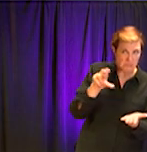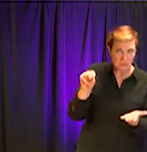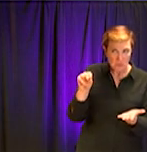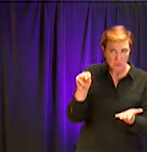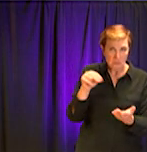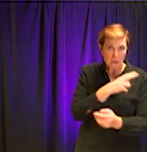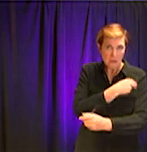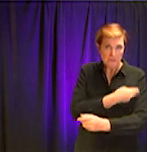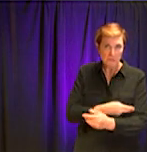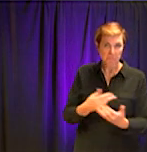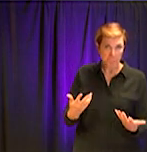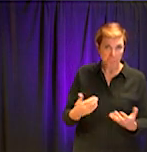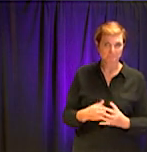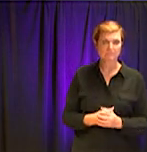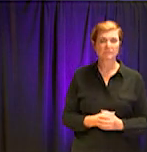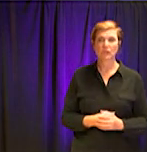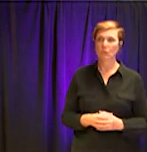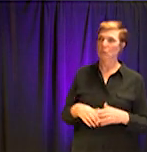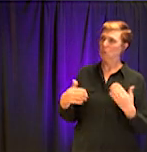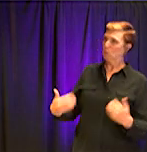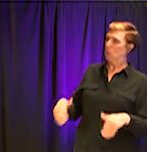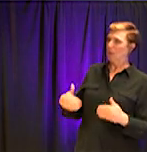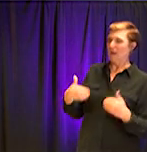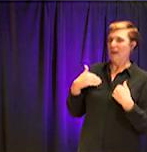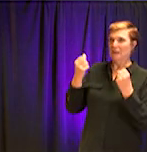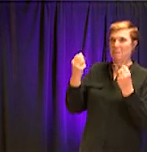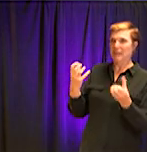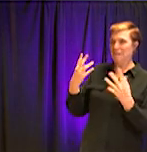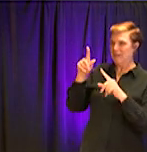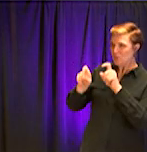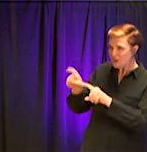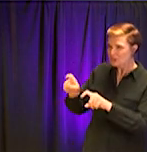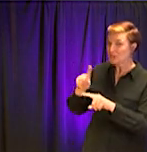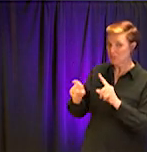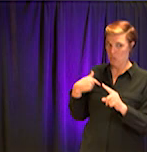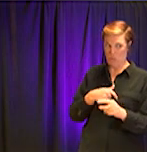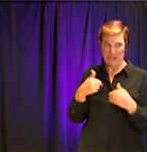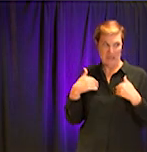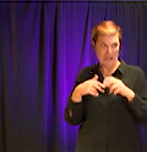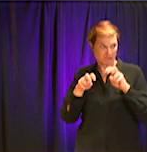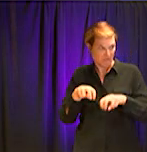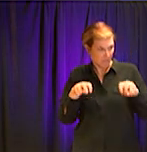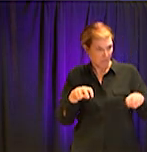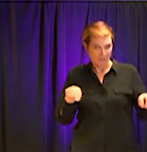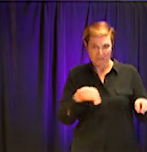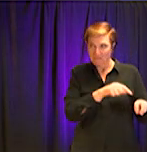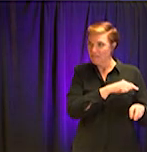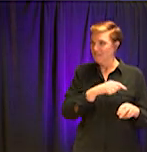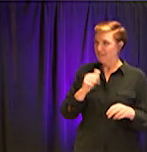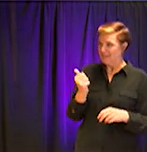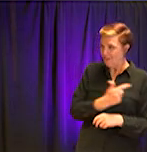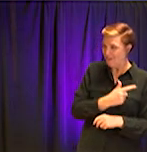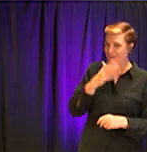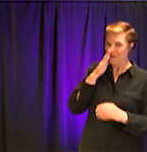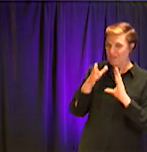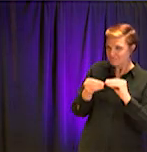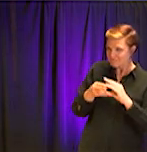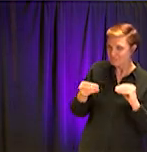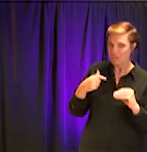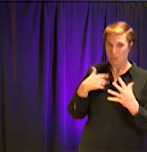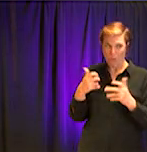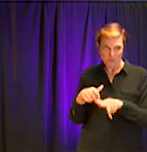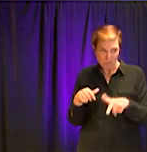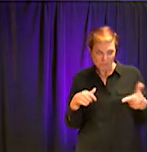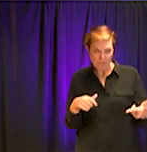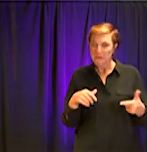on, because I have so many more questions for our next, uh, expert coming up in, in public health, which you have referenced. But before we move